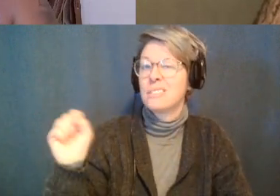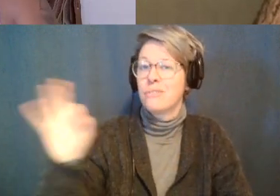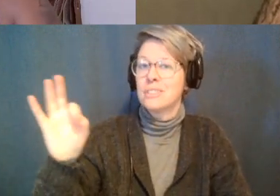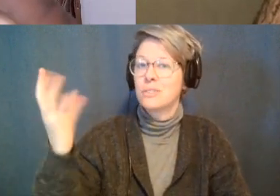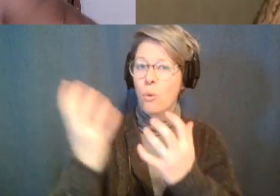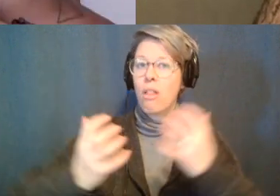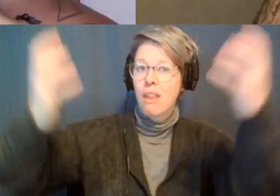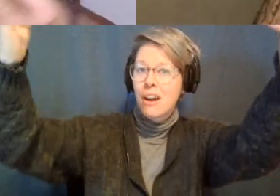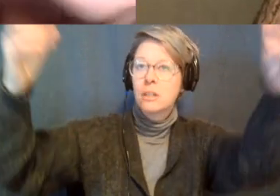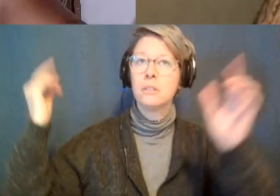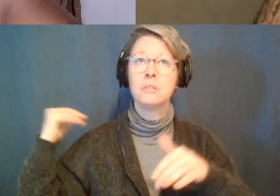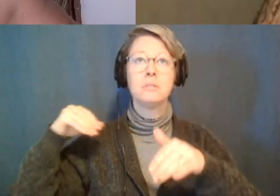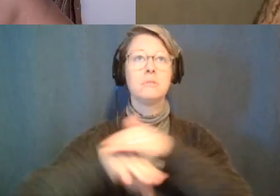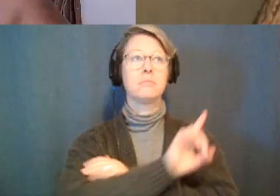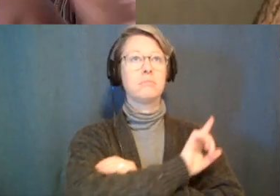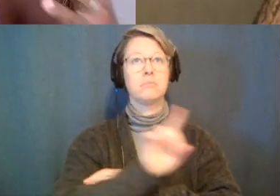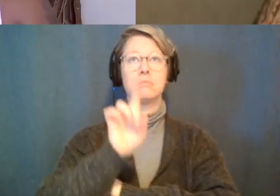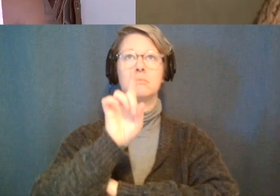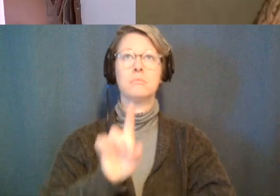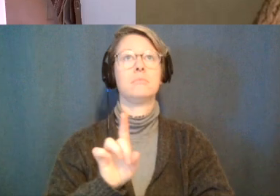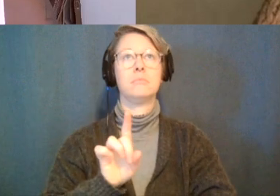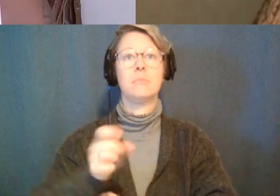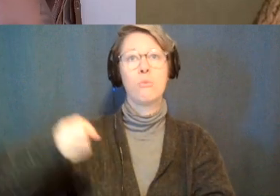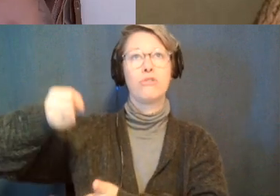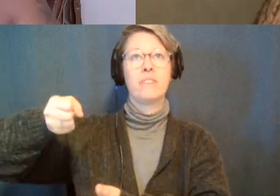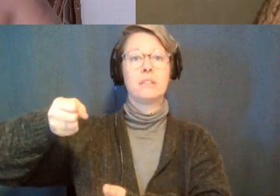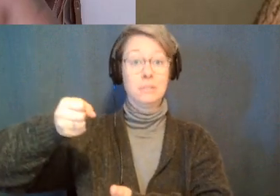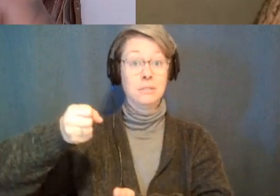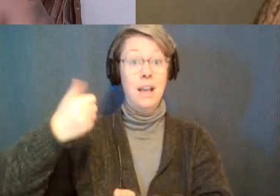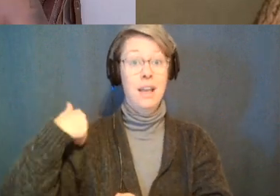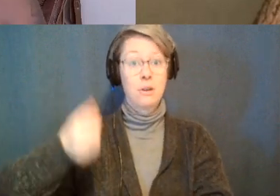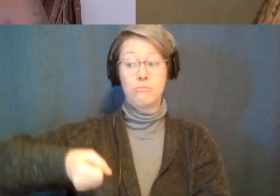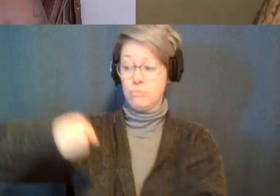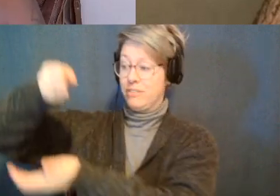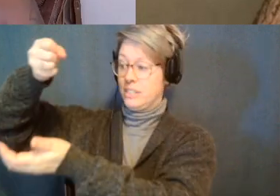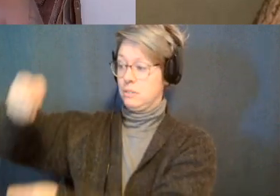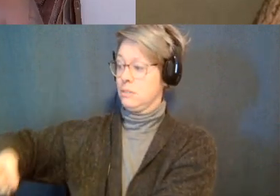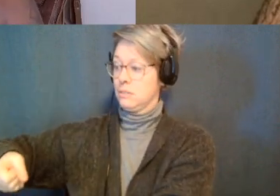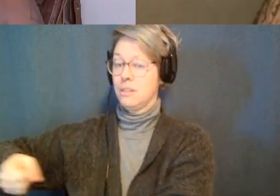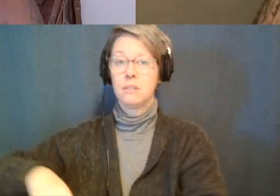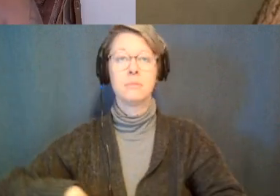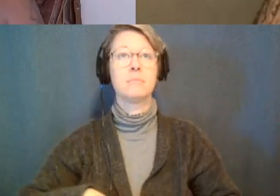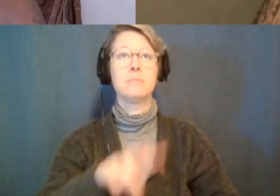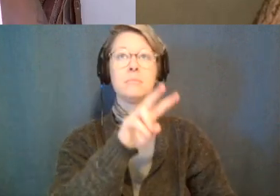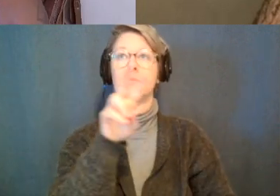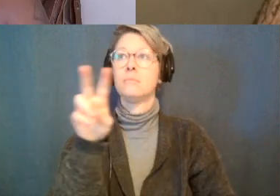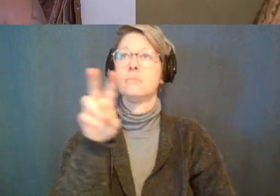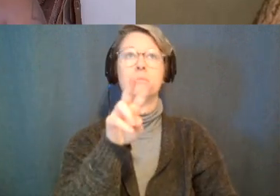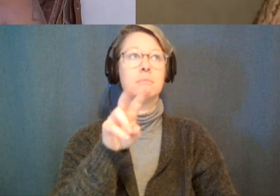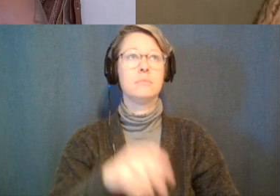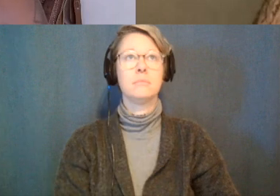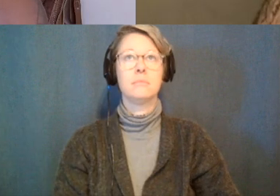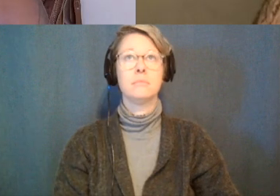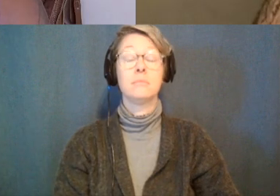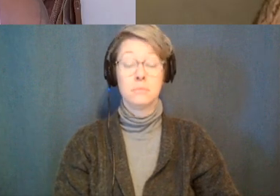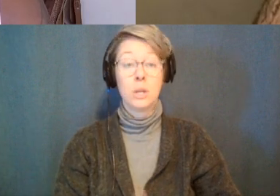silence all like the hundreds of students there waiting for him to talk and he would put his briefcase down look up in the lecture hall and then